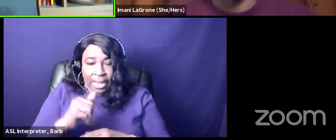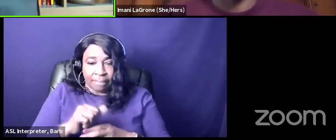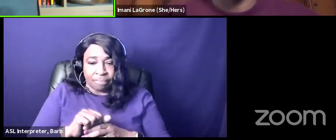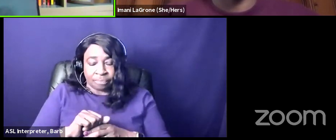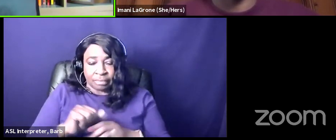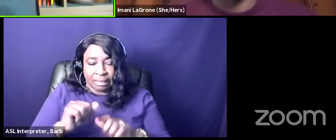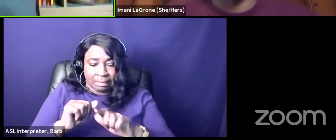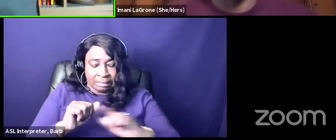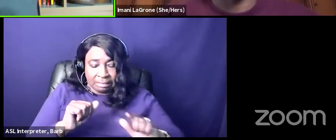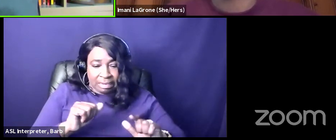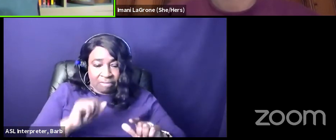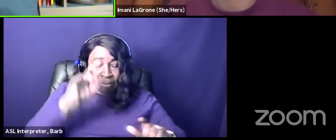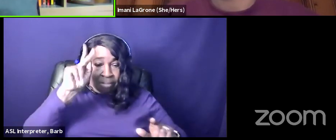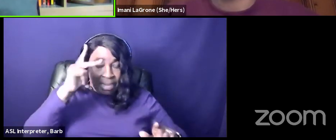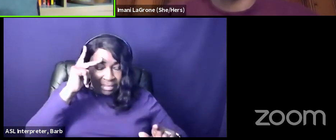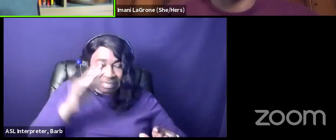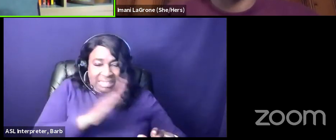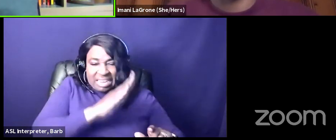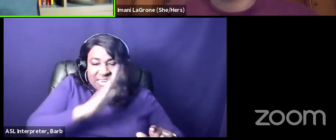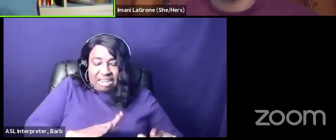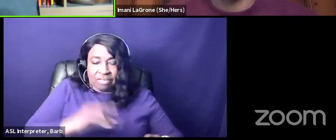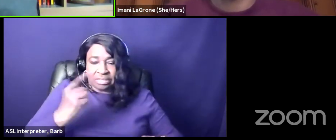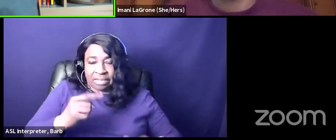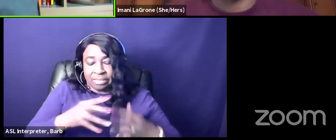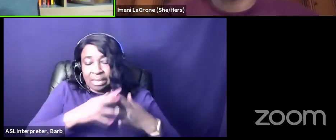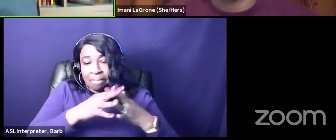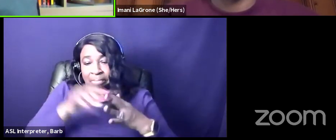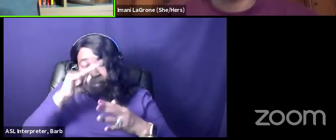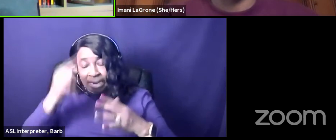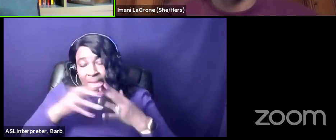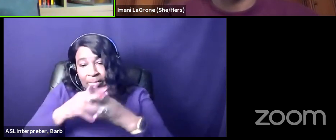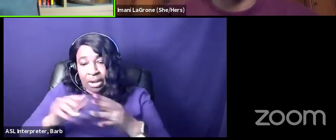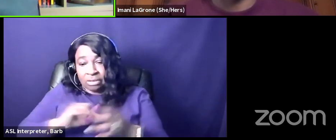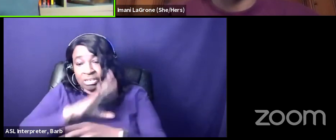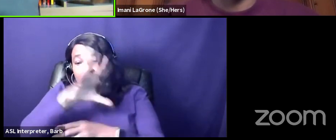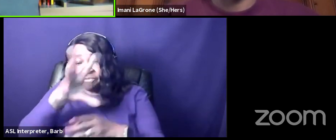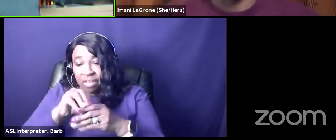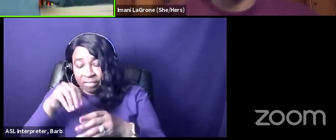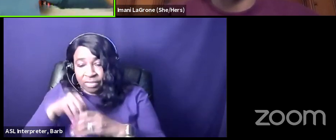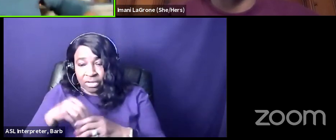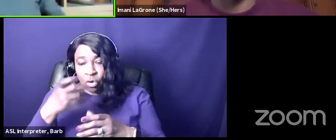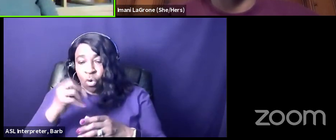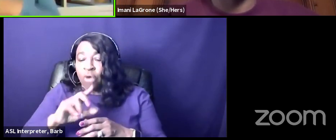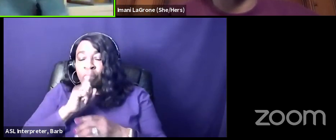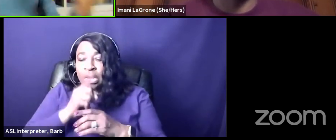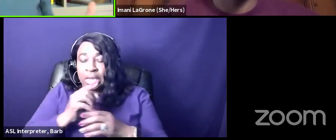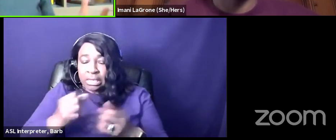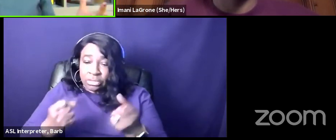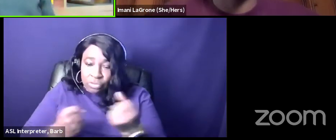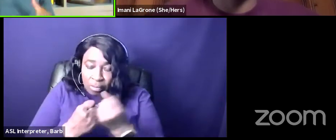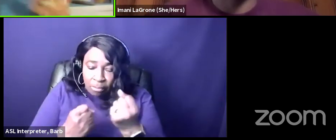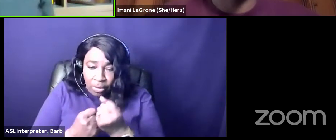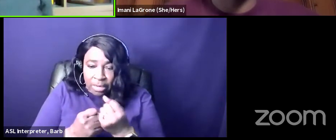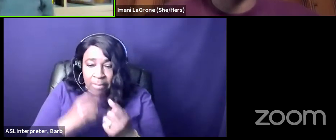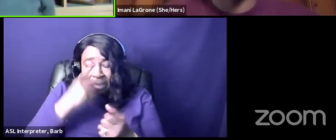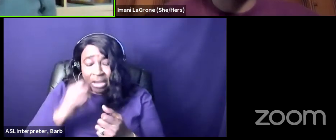politics have never been something that black americans have been into or really really pushed in a lot of ways because strategically that's just it